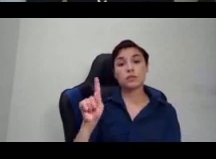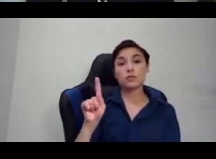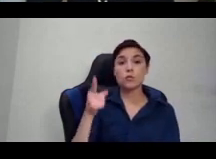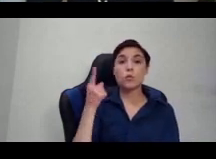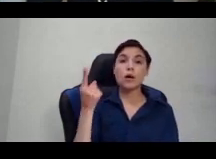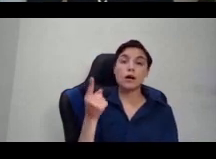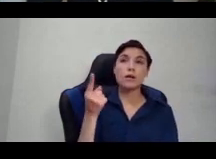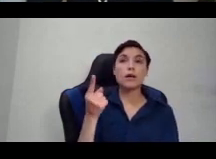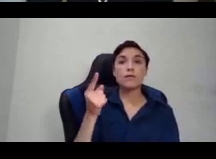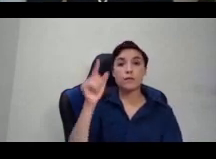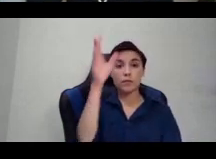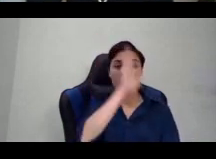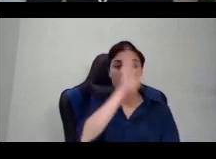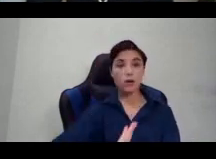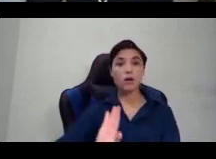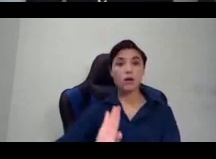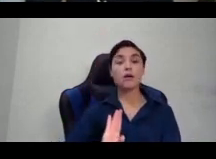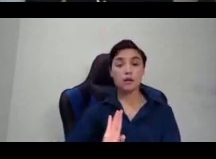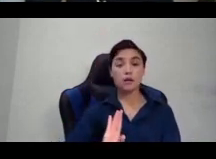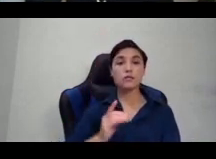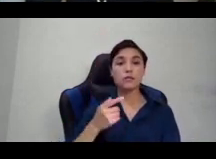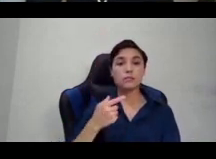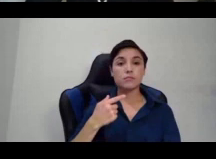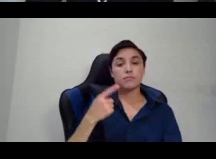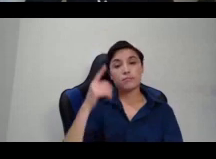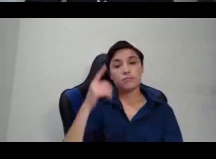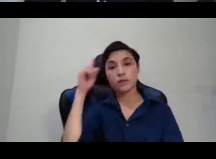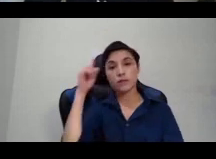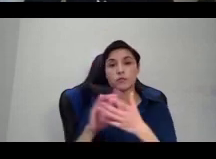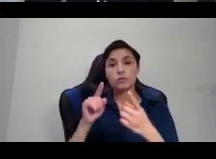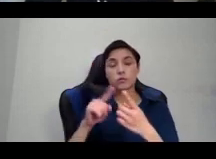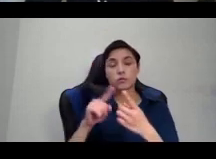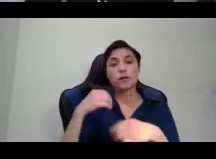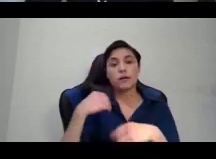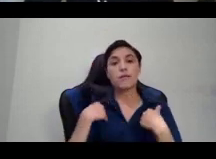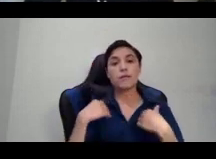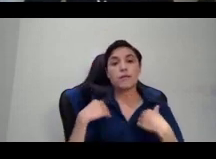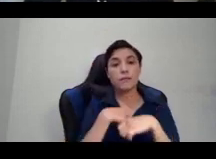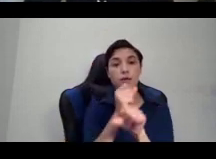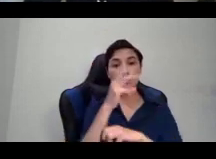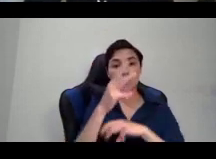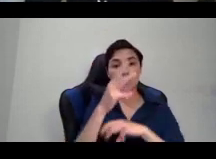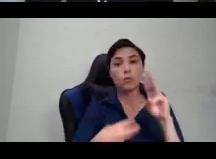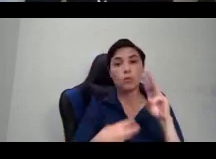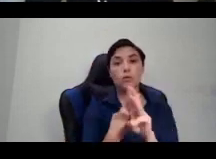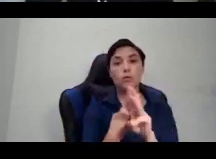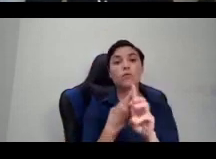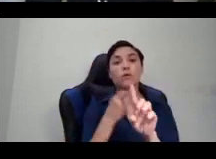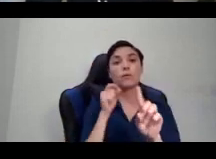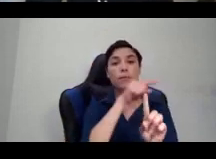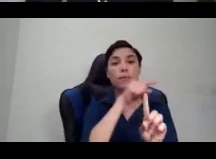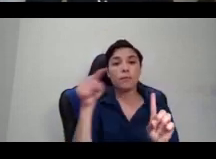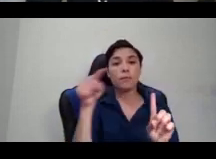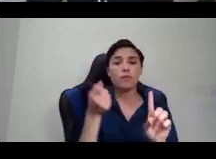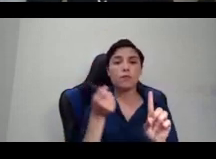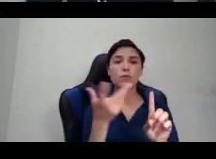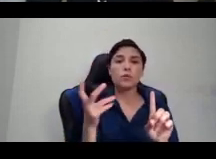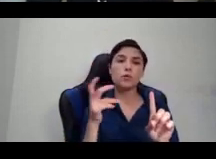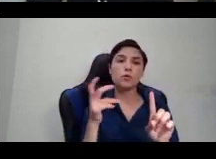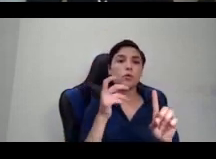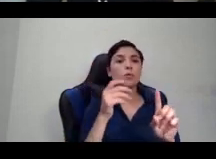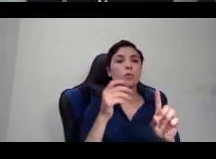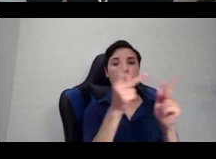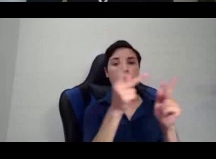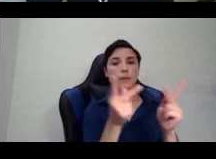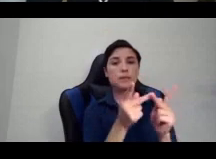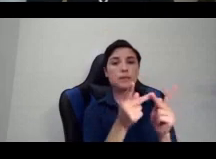of Benin, of Togo, of Ghana, and a few other places in West Africa. The Fon people